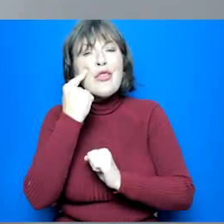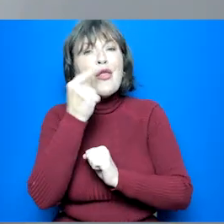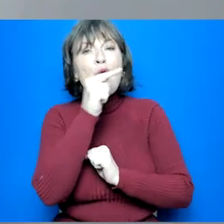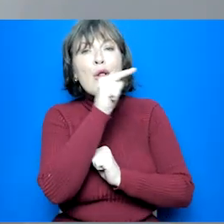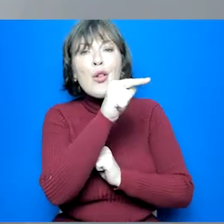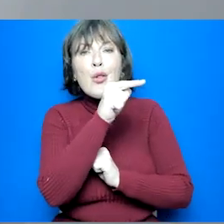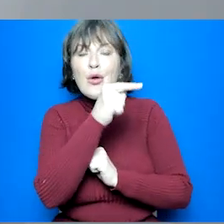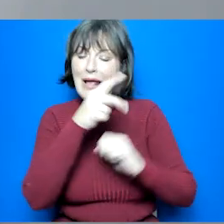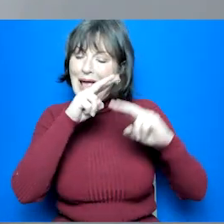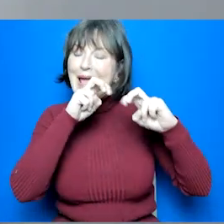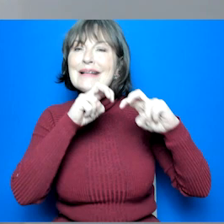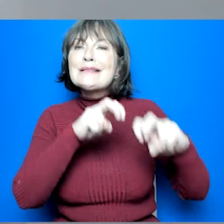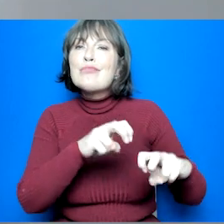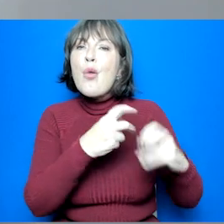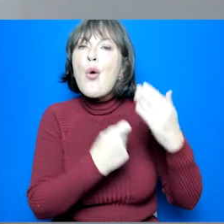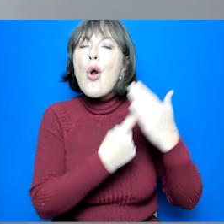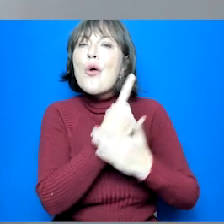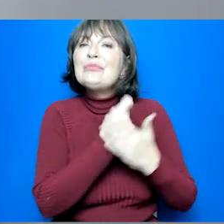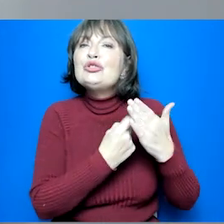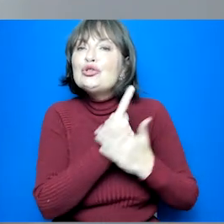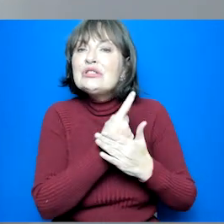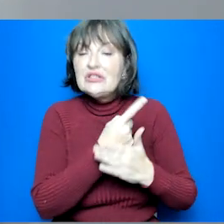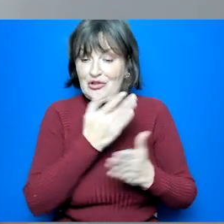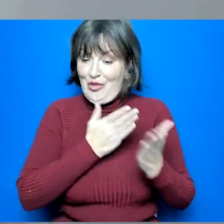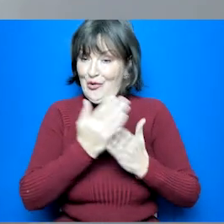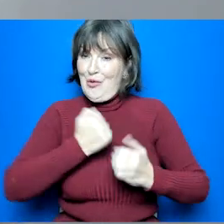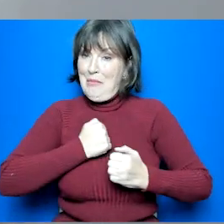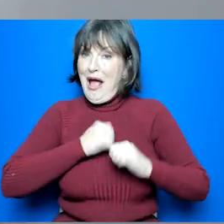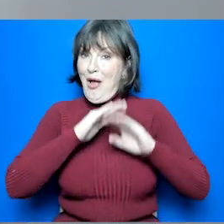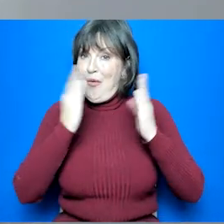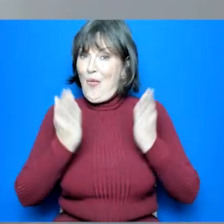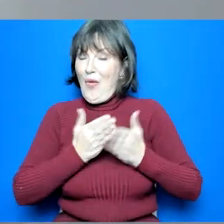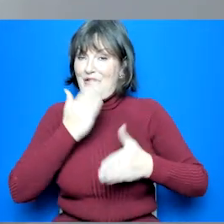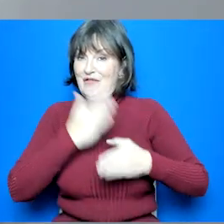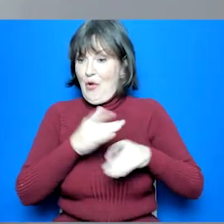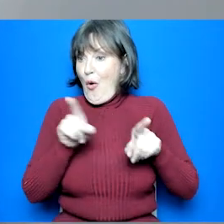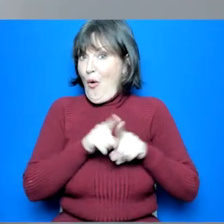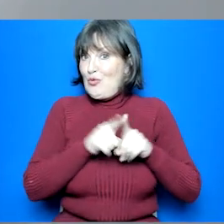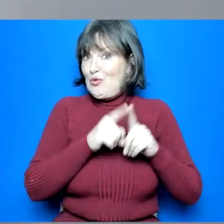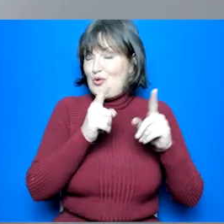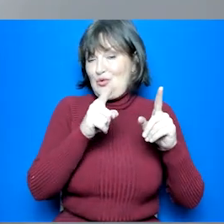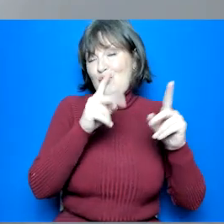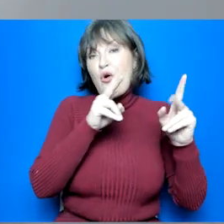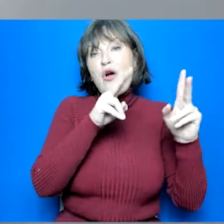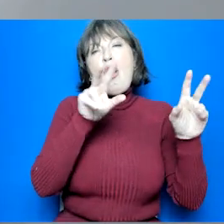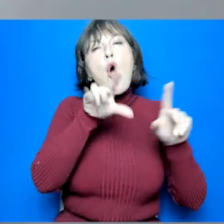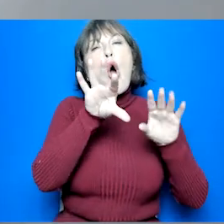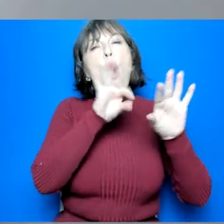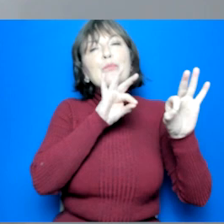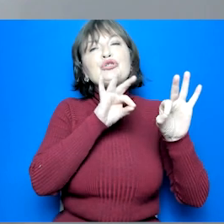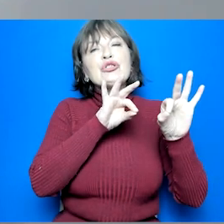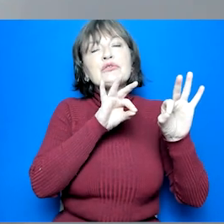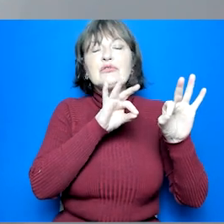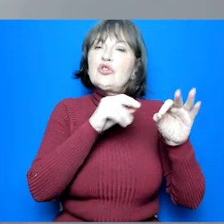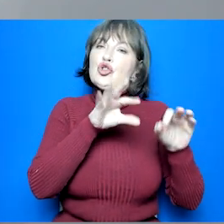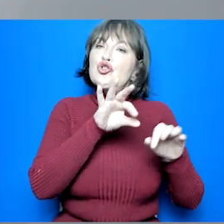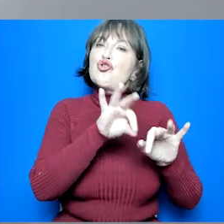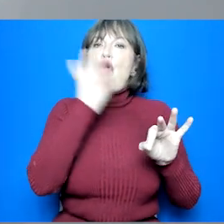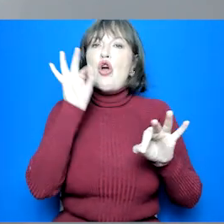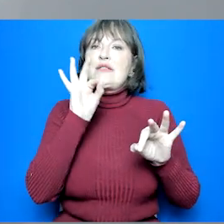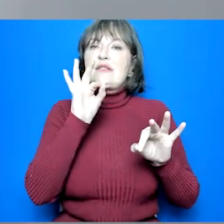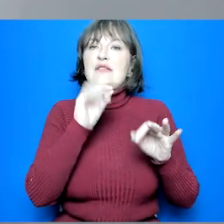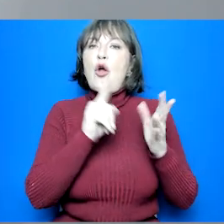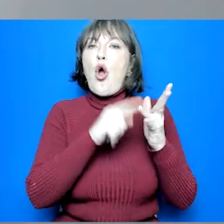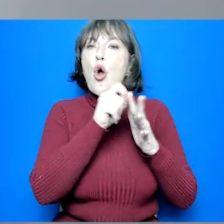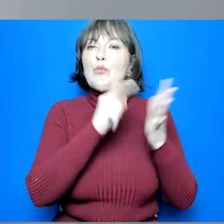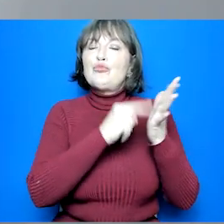on the industry pages on my world of work as well as the option choices tool in my world of work this will help them understand the likes between the school options and the